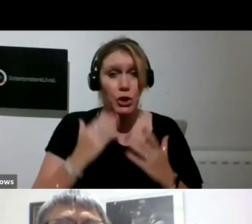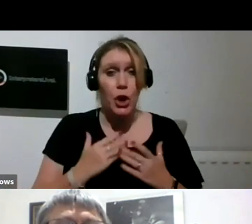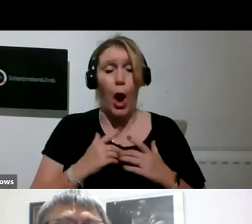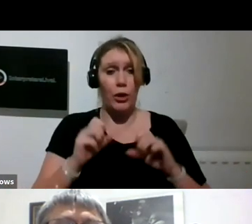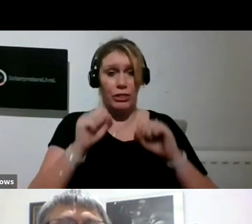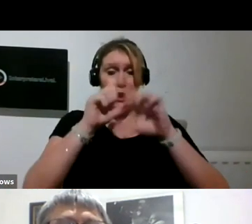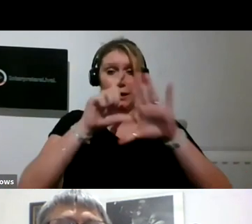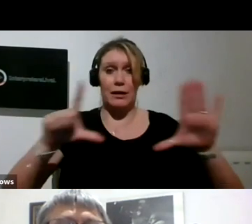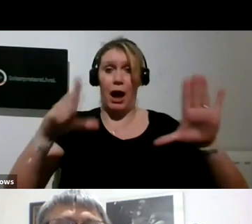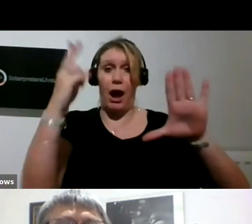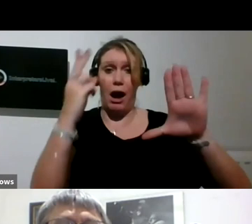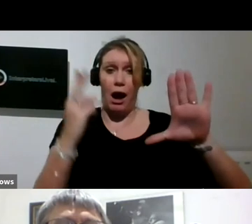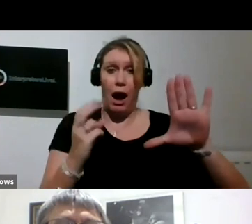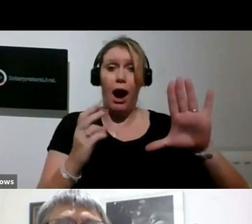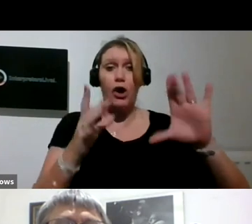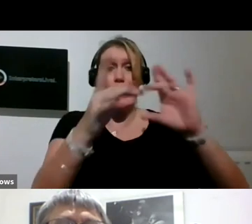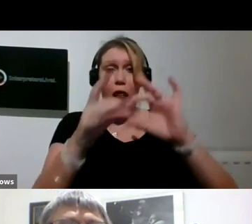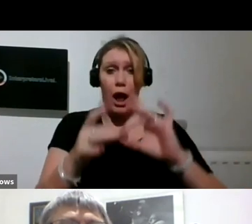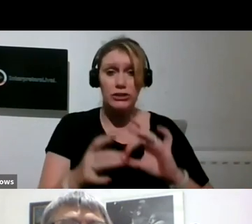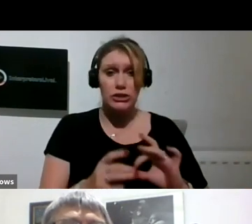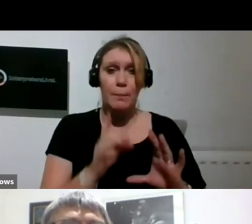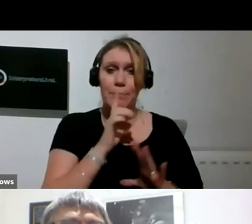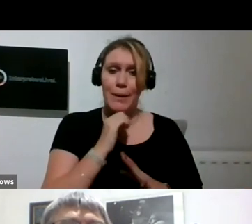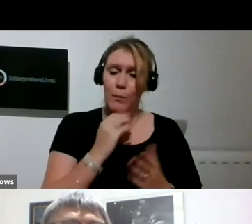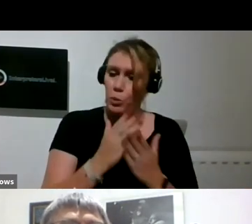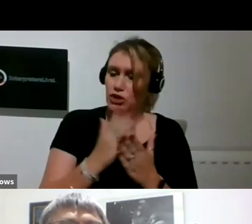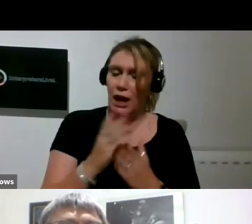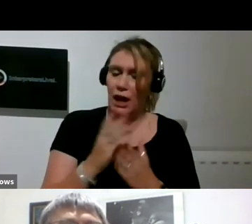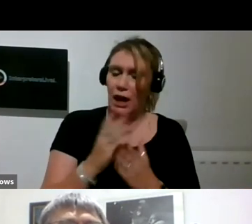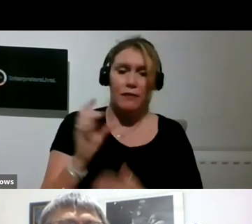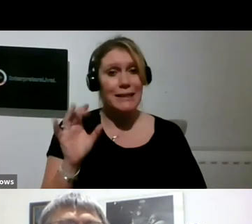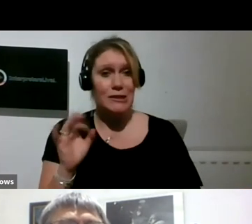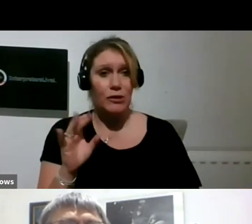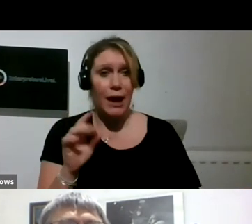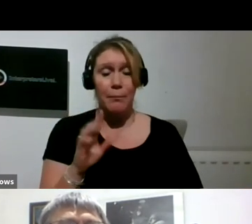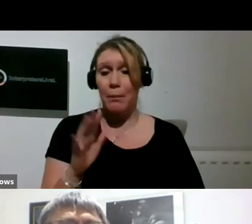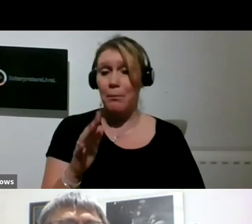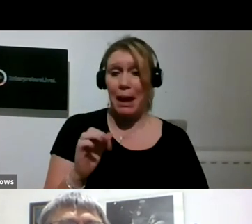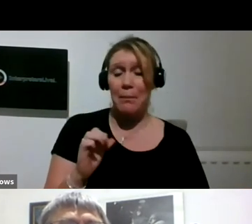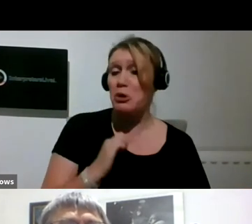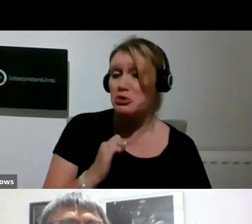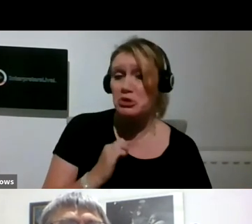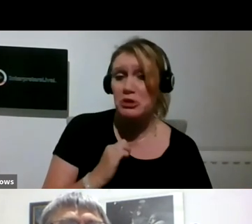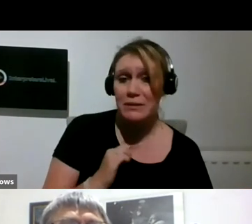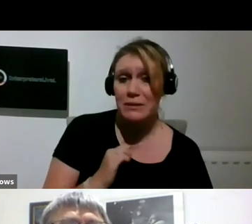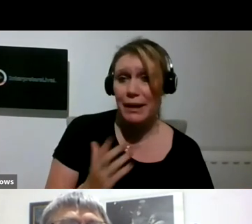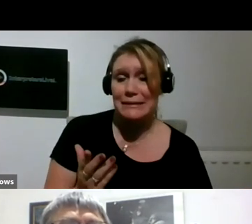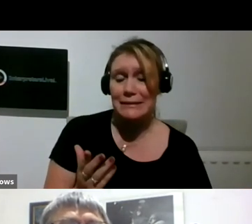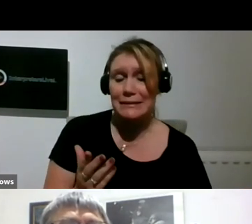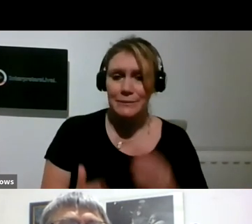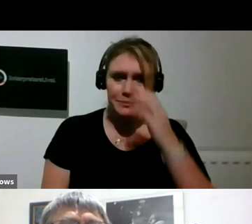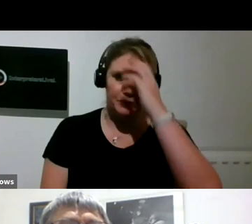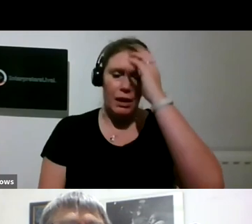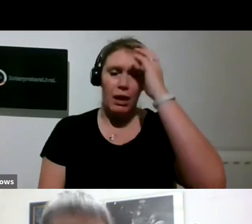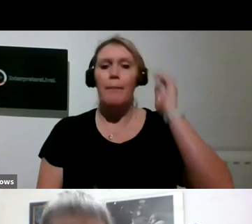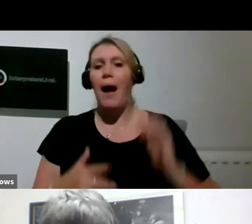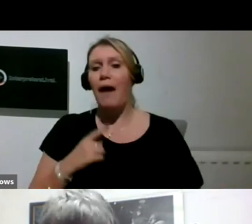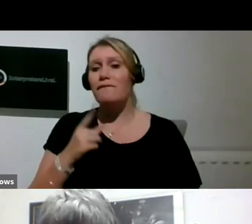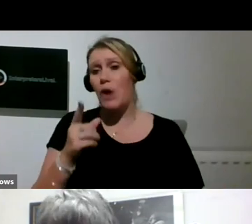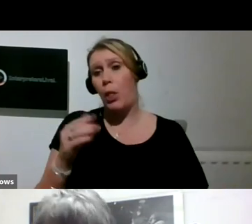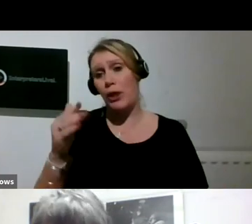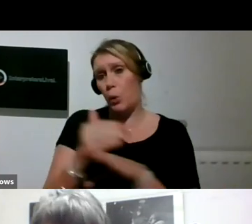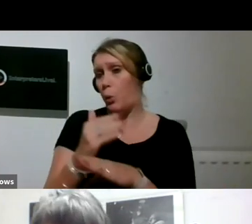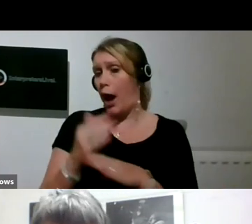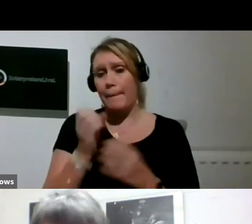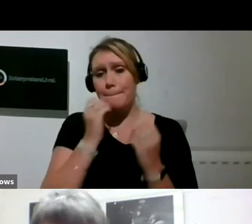collage and sharing it on things like Instagram. But I should have supposed that. But I just think that they're just beautiful, beautiful collages,